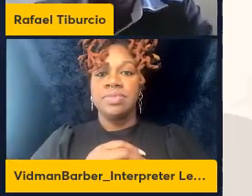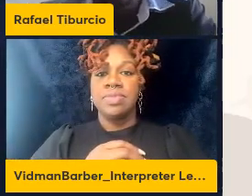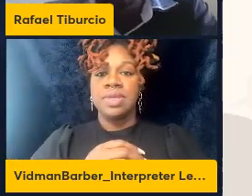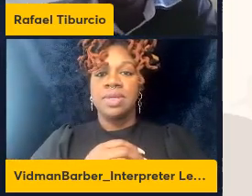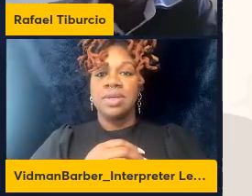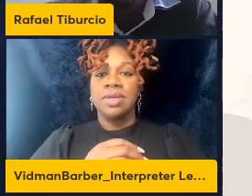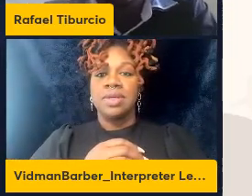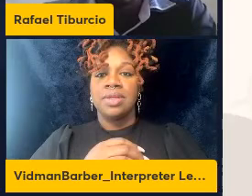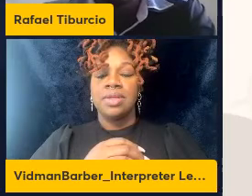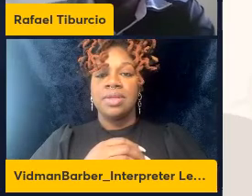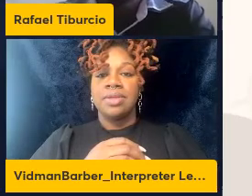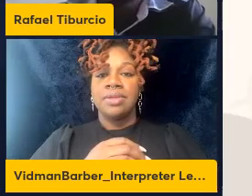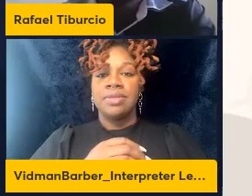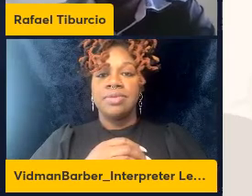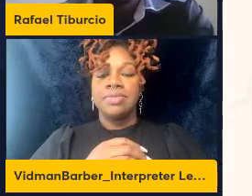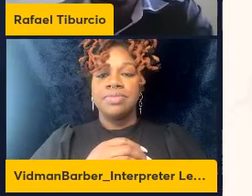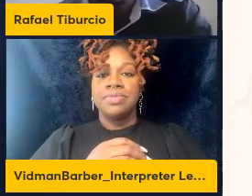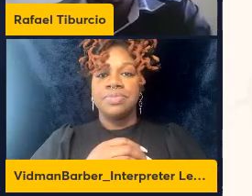inflammation